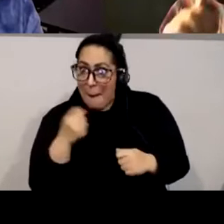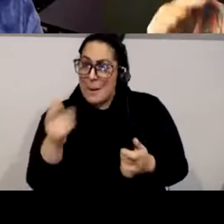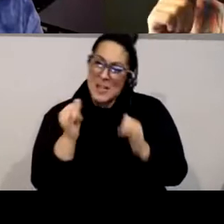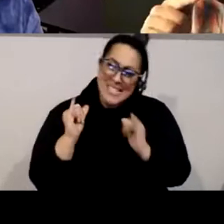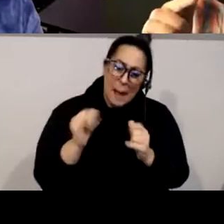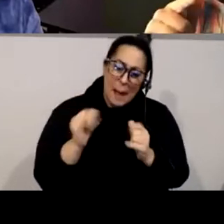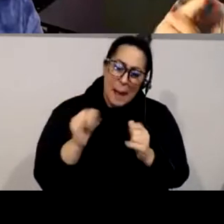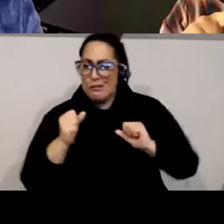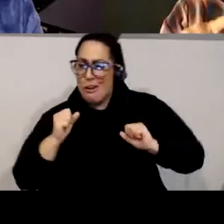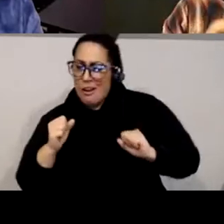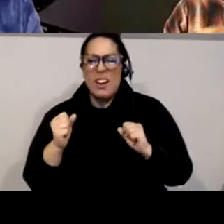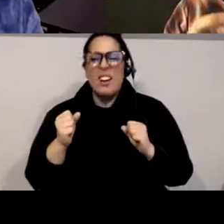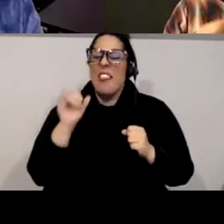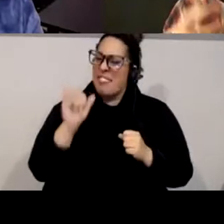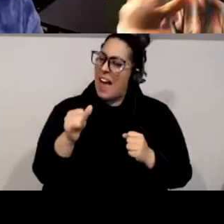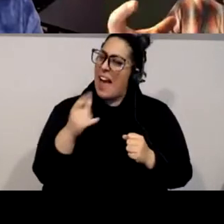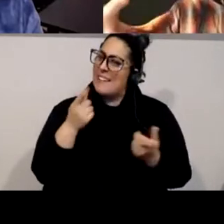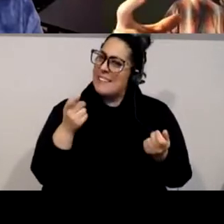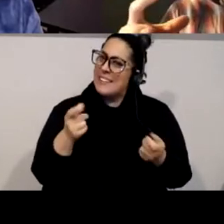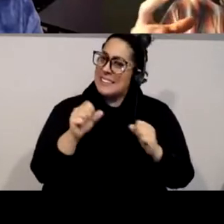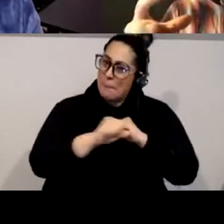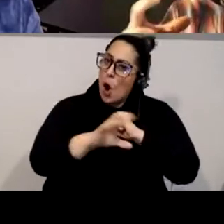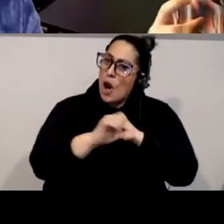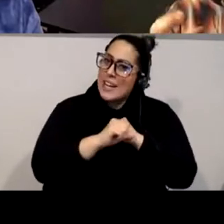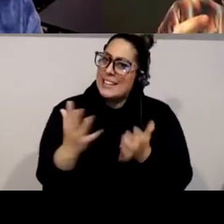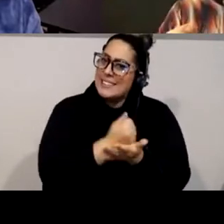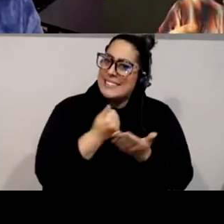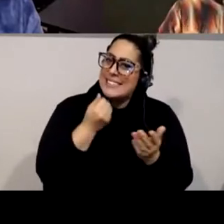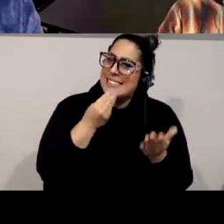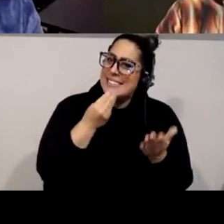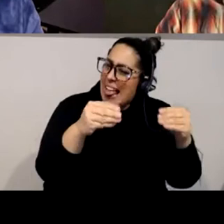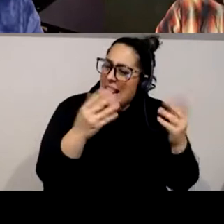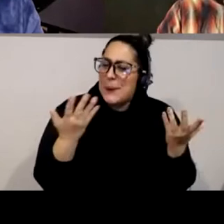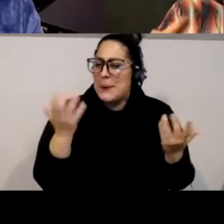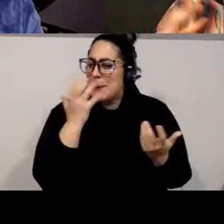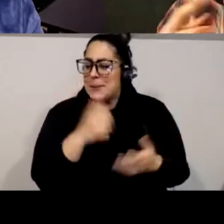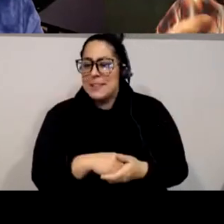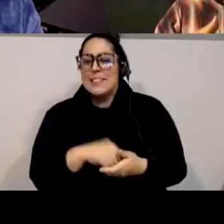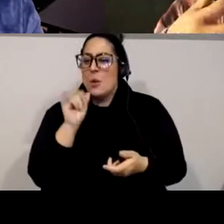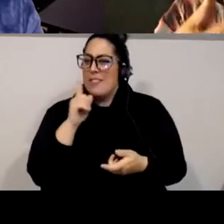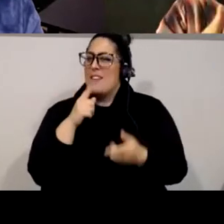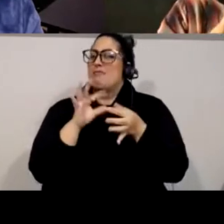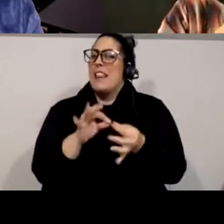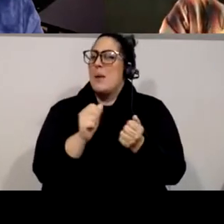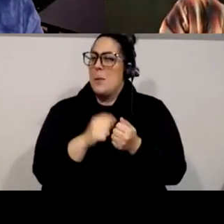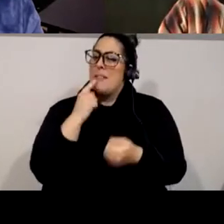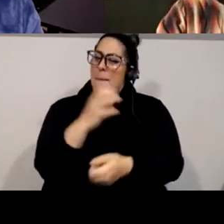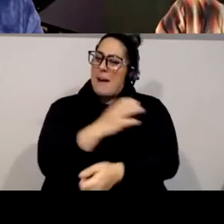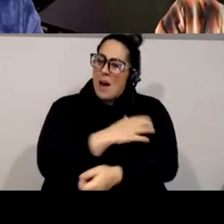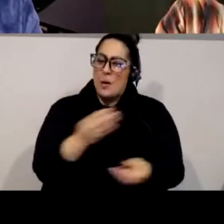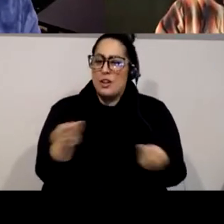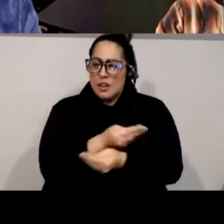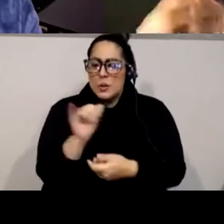that's that's the first level but then when we get into the questions of power relations um and what it means representationally